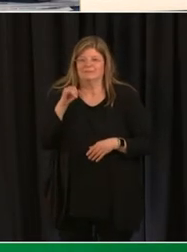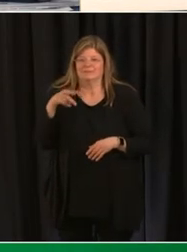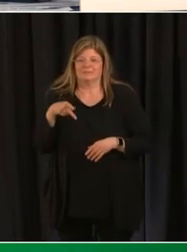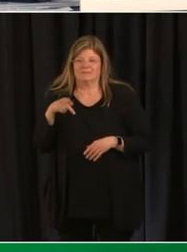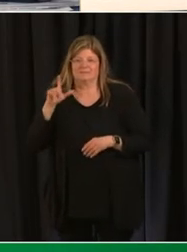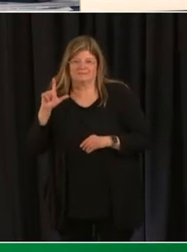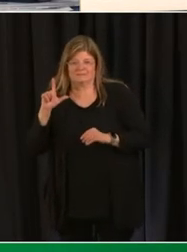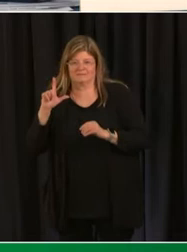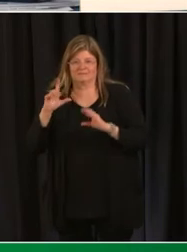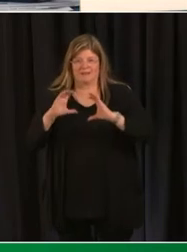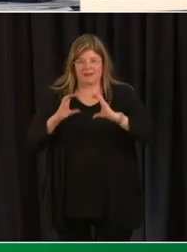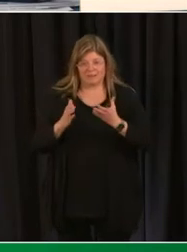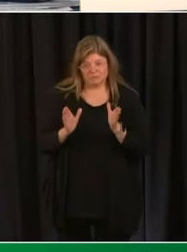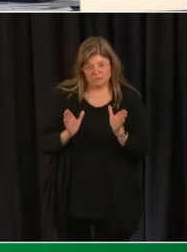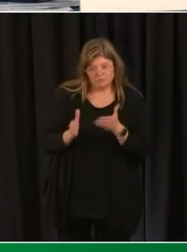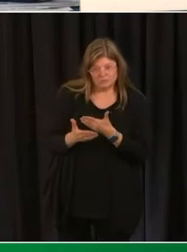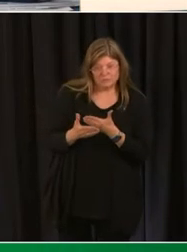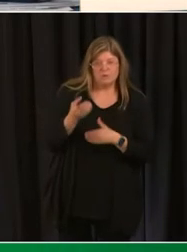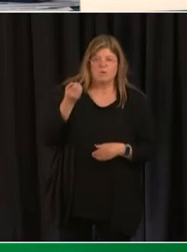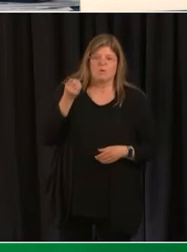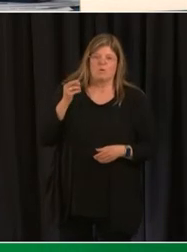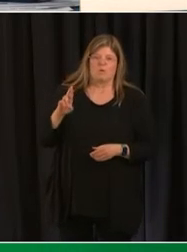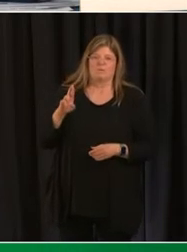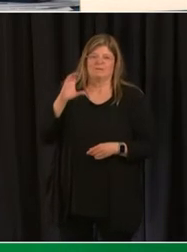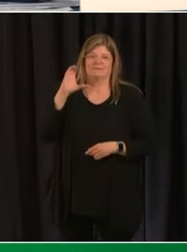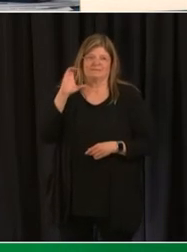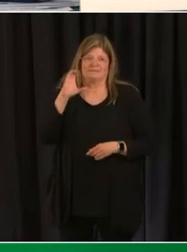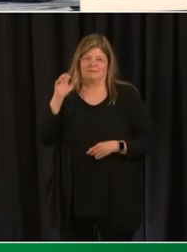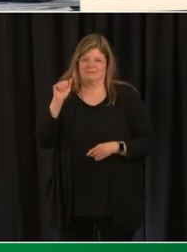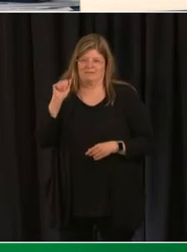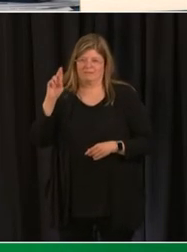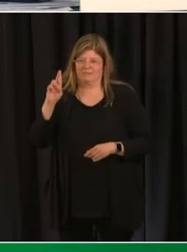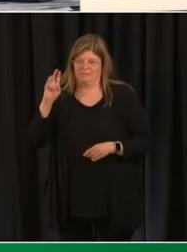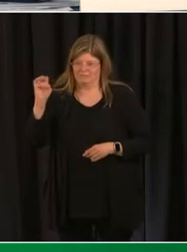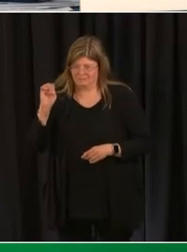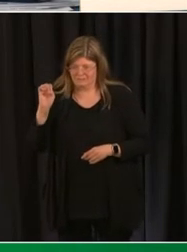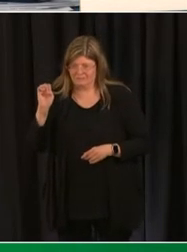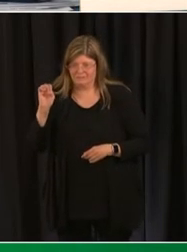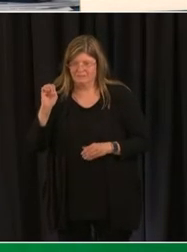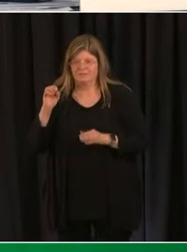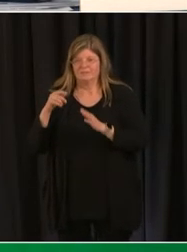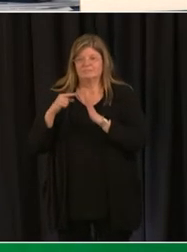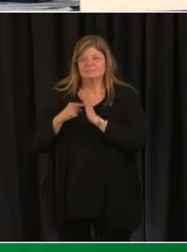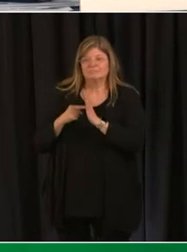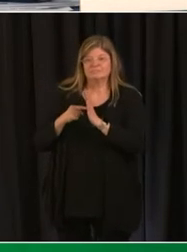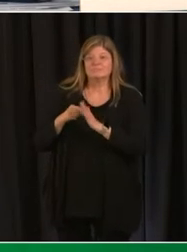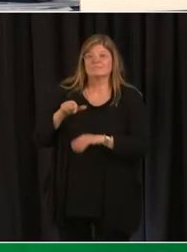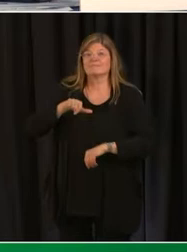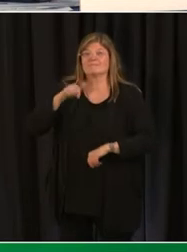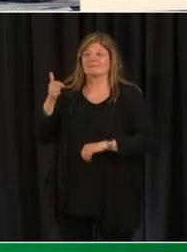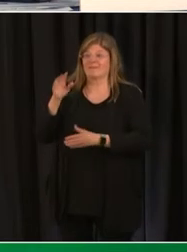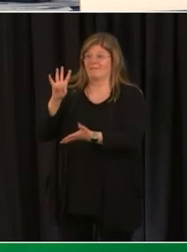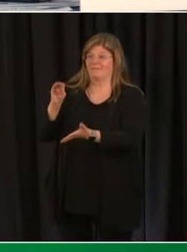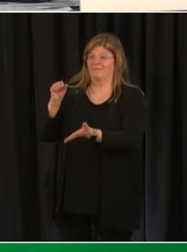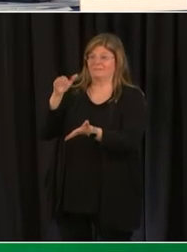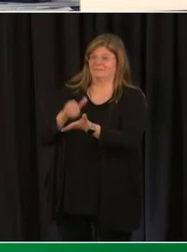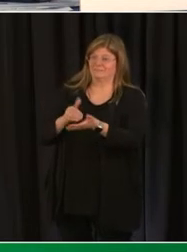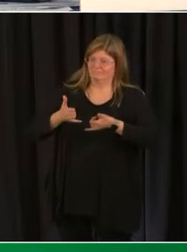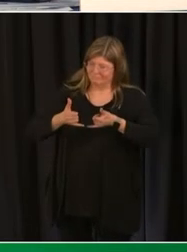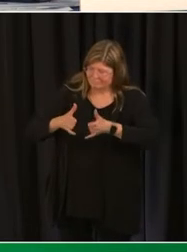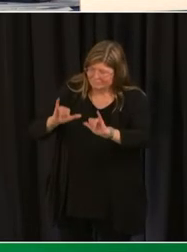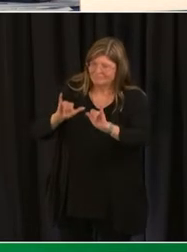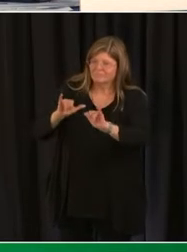or in our care model and then we have the other 40,000 students in the districts that are continuing to learn